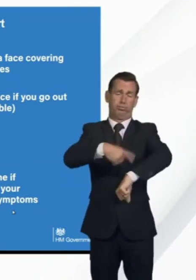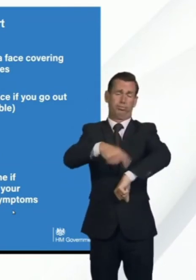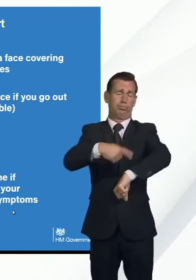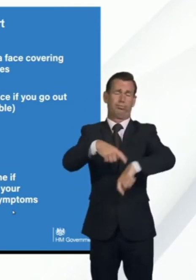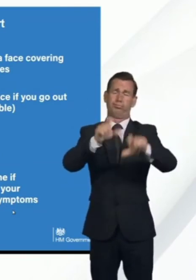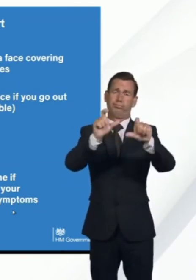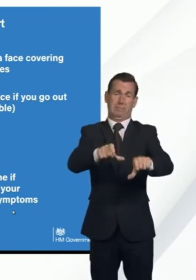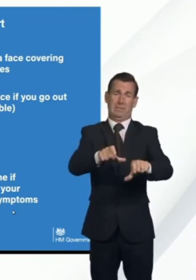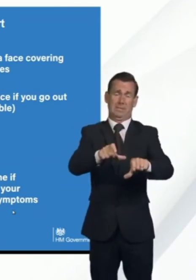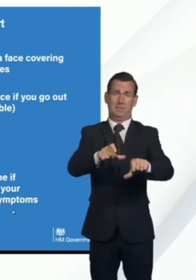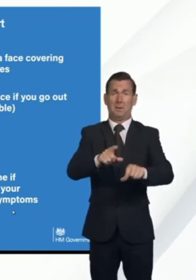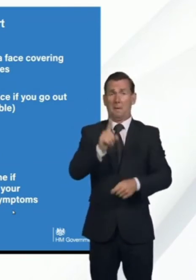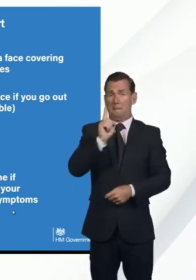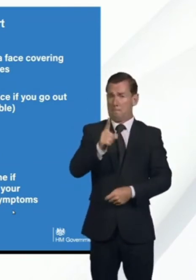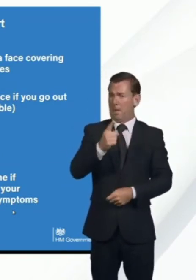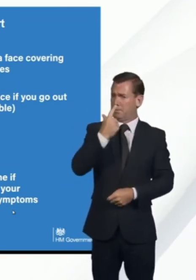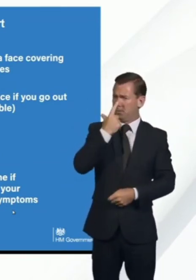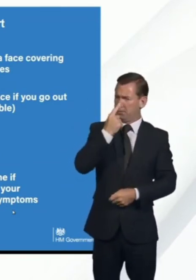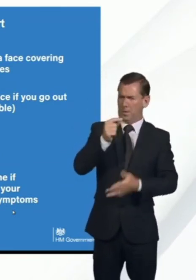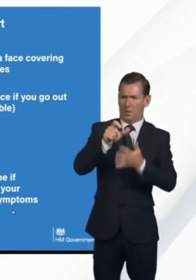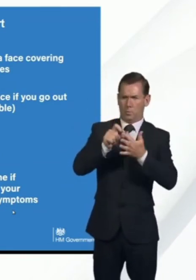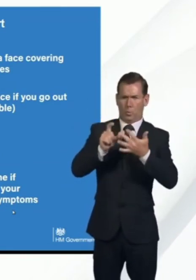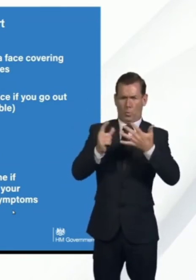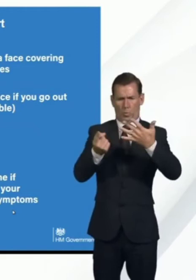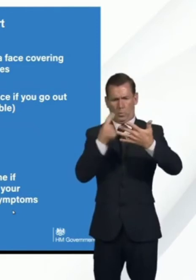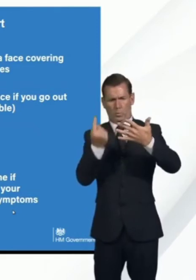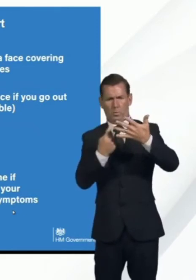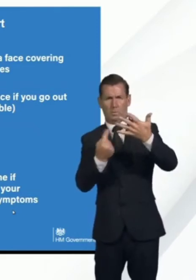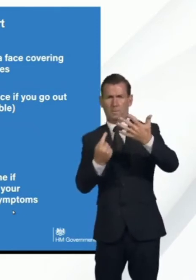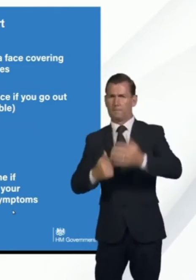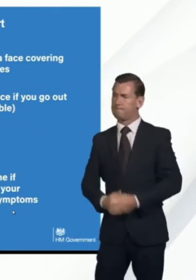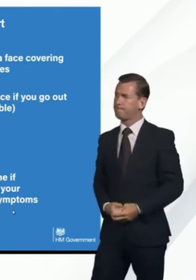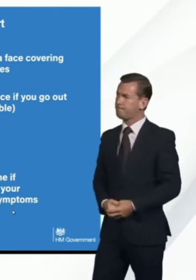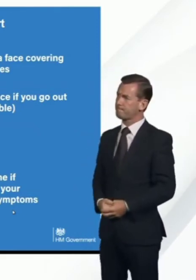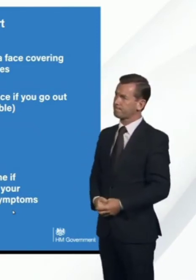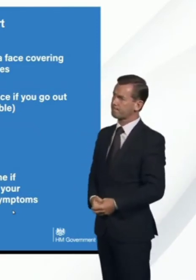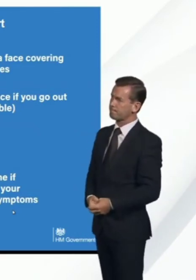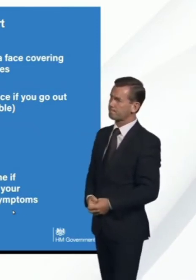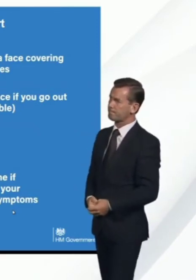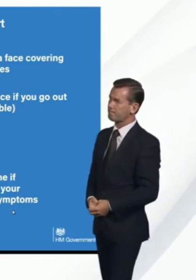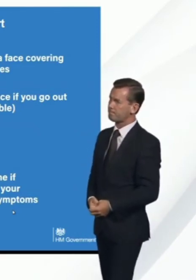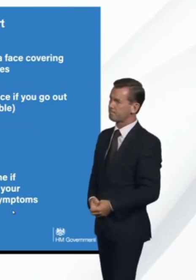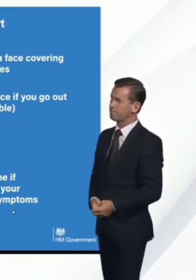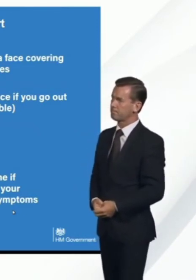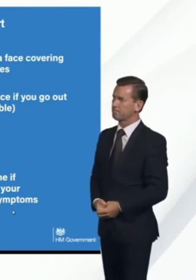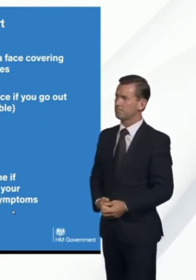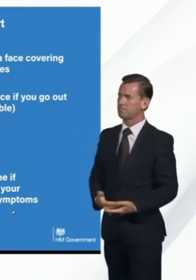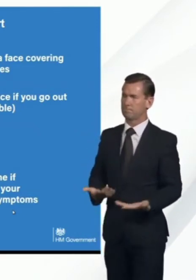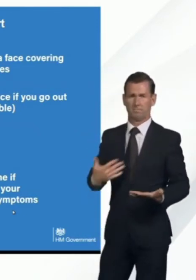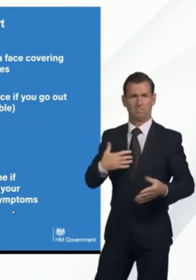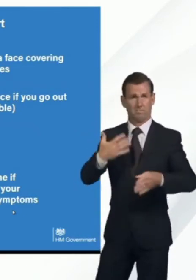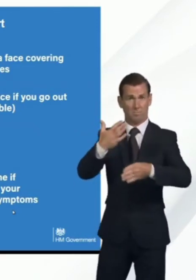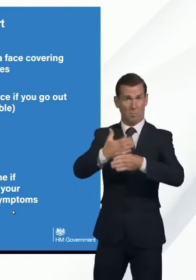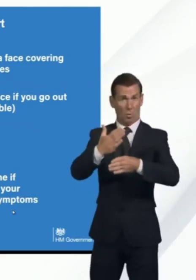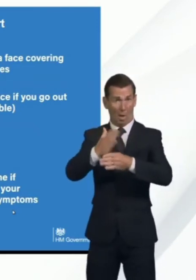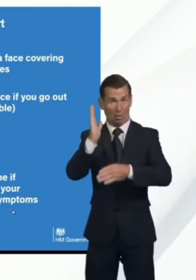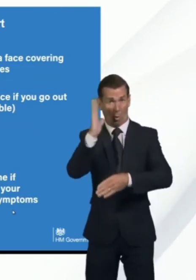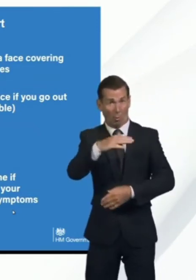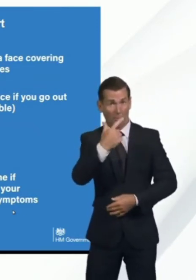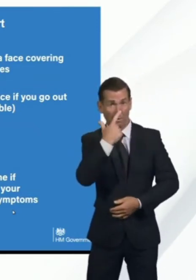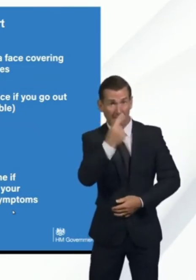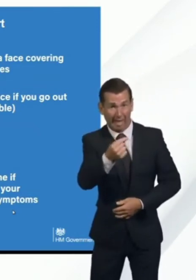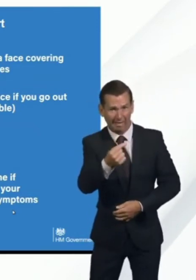But there are a range of other actions that we're advising people to take. So, people should stay alert by working from home if you can,